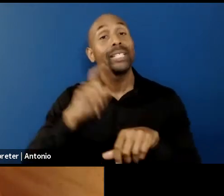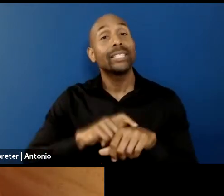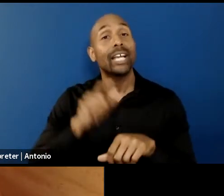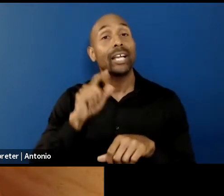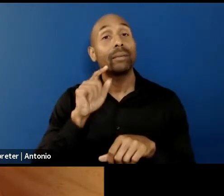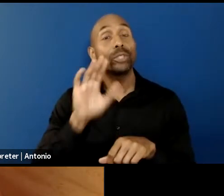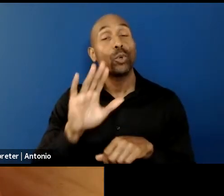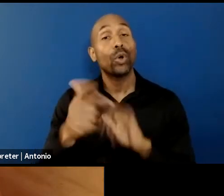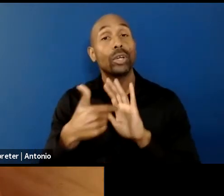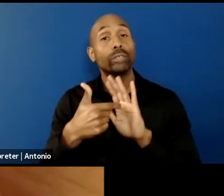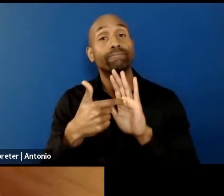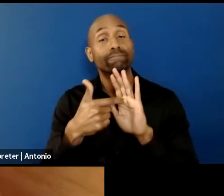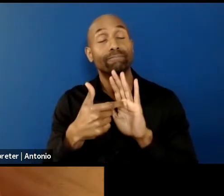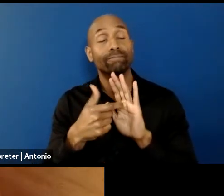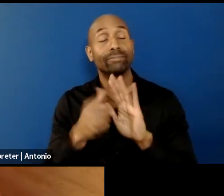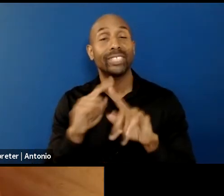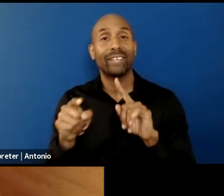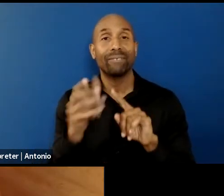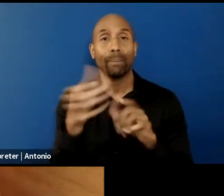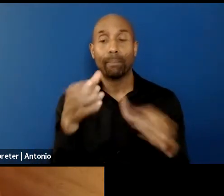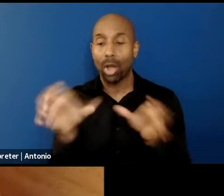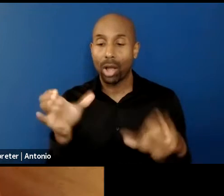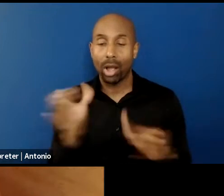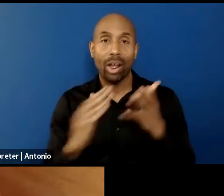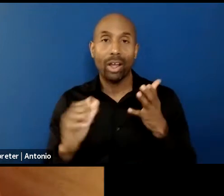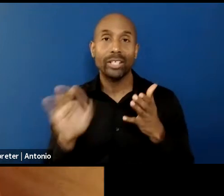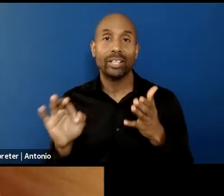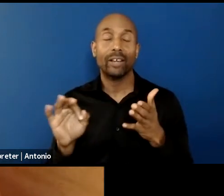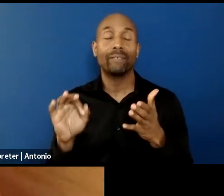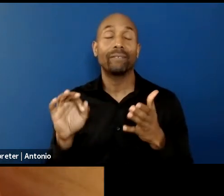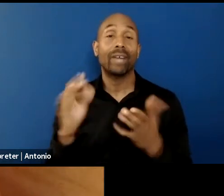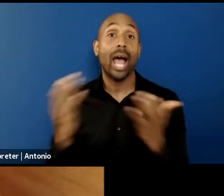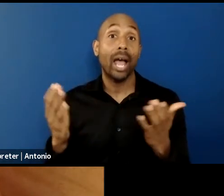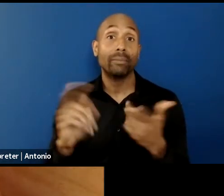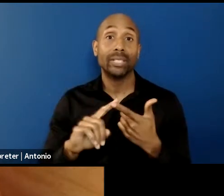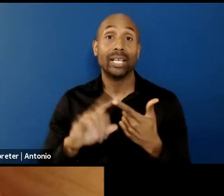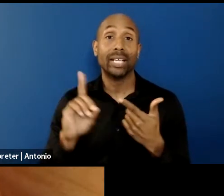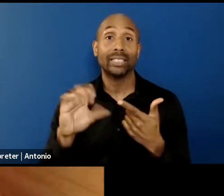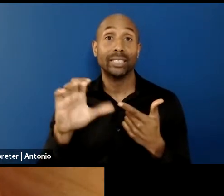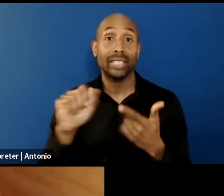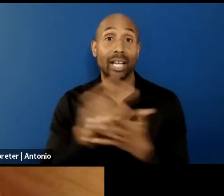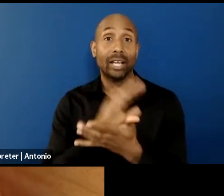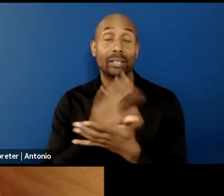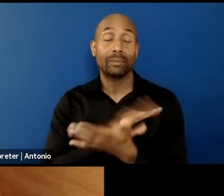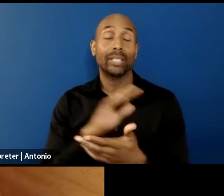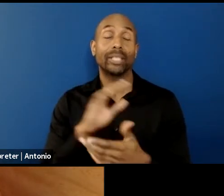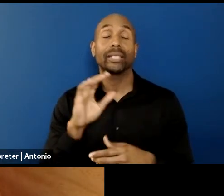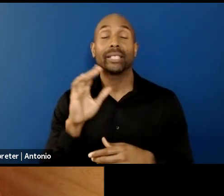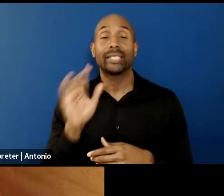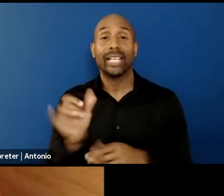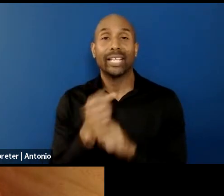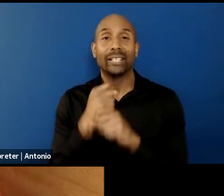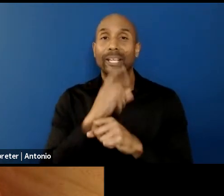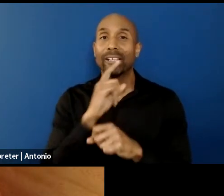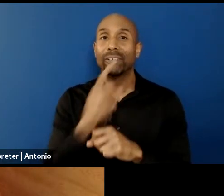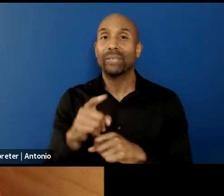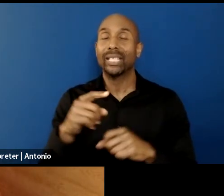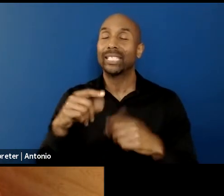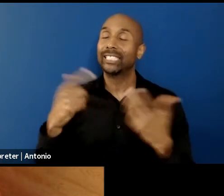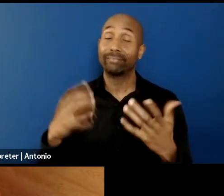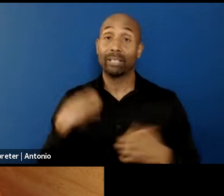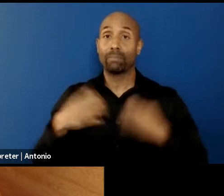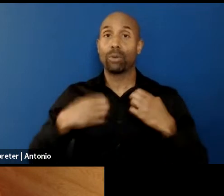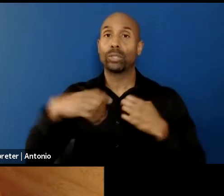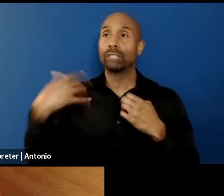of objects and documents that represent Western values to create emotionally and symbolically charged sculptures that